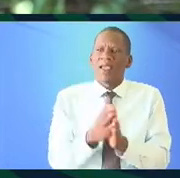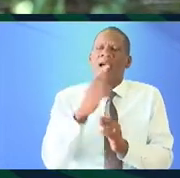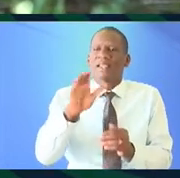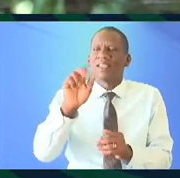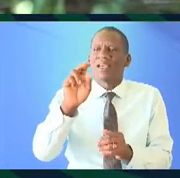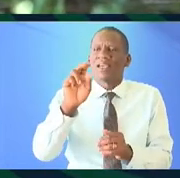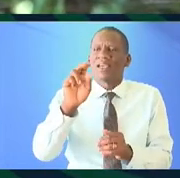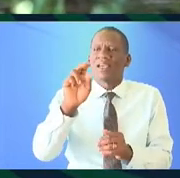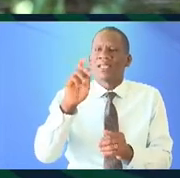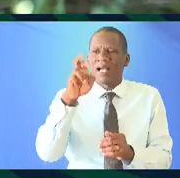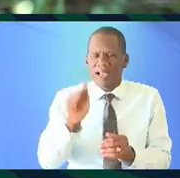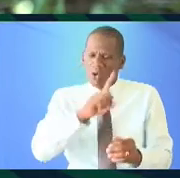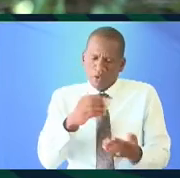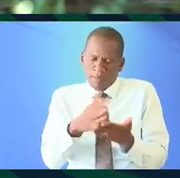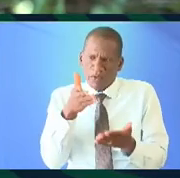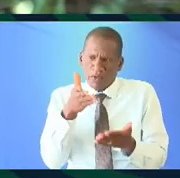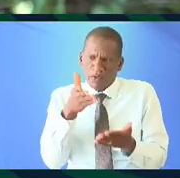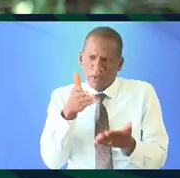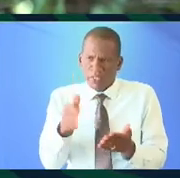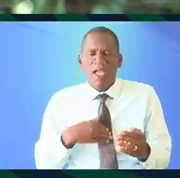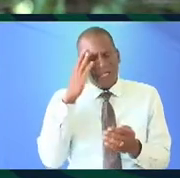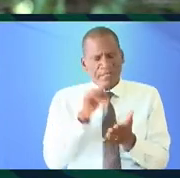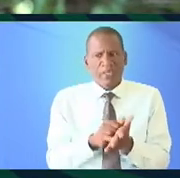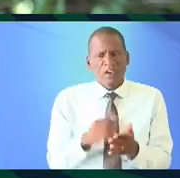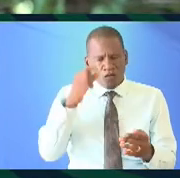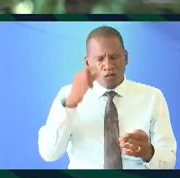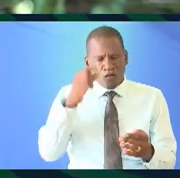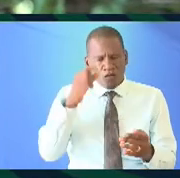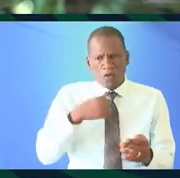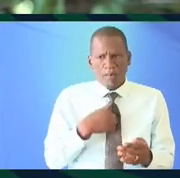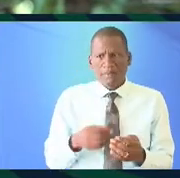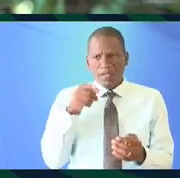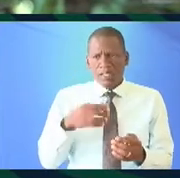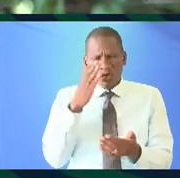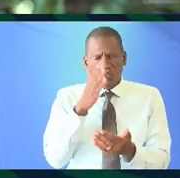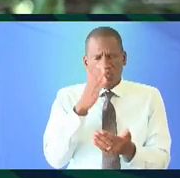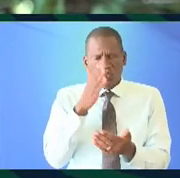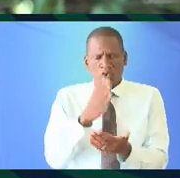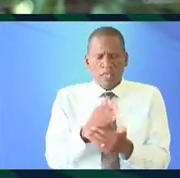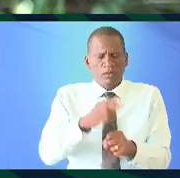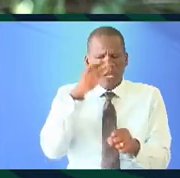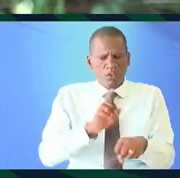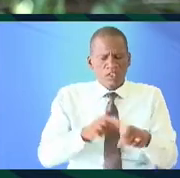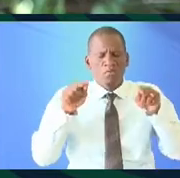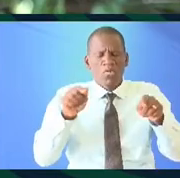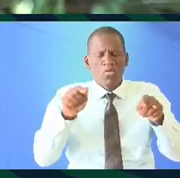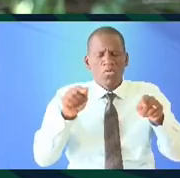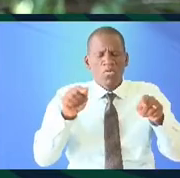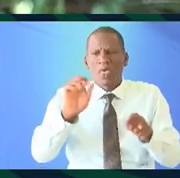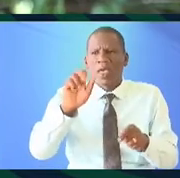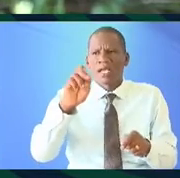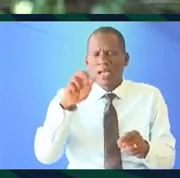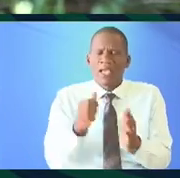the Ankara question in part at this moment because I think that and and for me certainly I'd really spent a long time criticizing Ankara